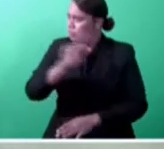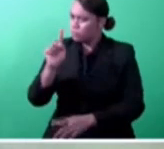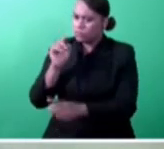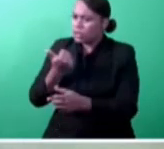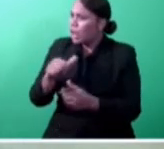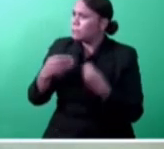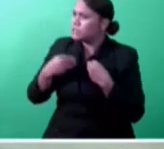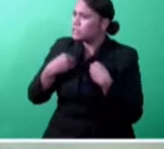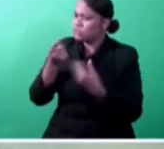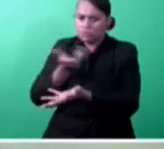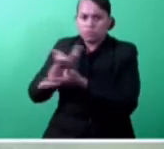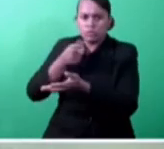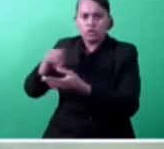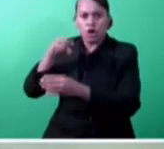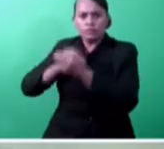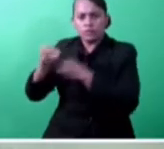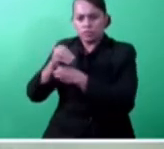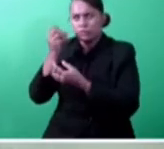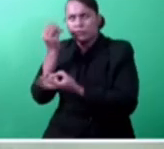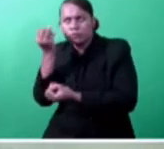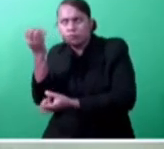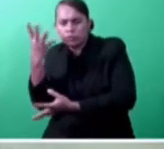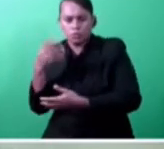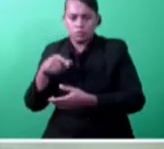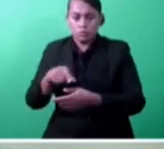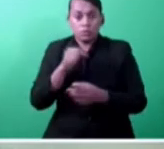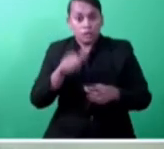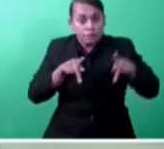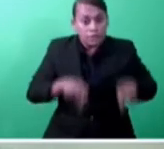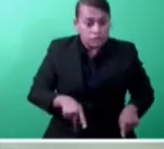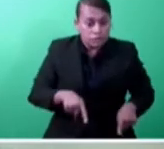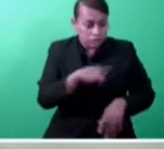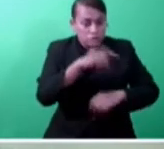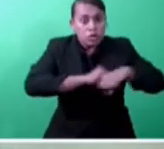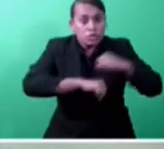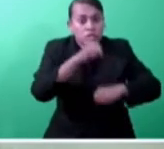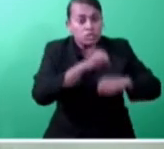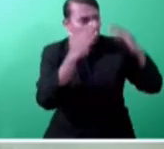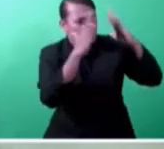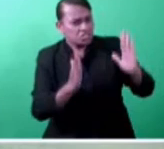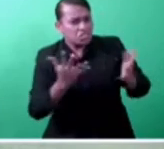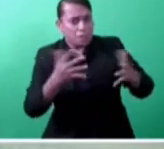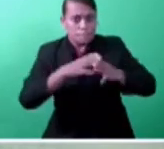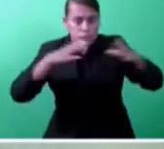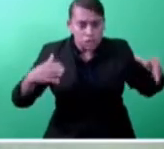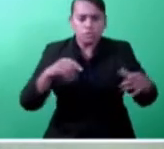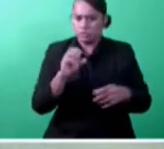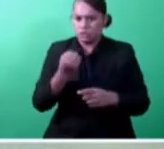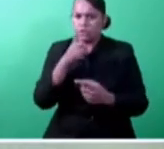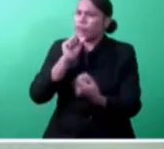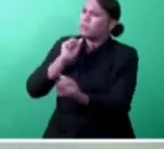The physical structure of the premises to National Fire Authority and OHS or change in the number of